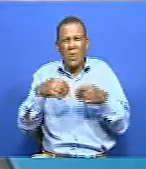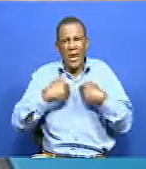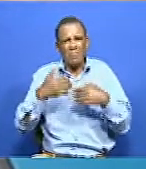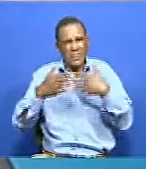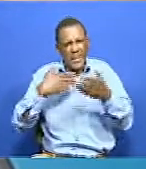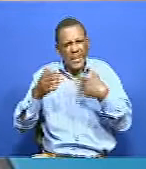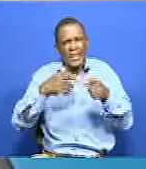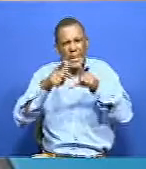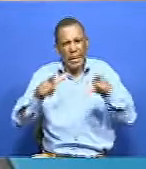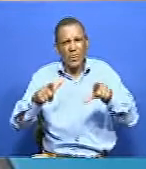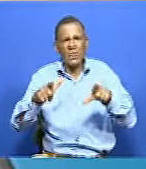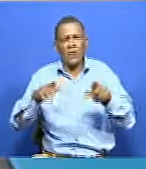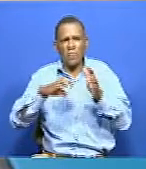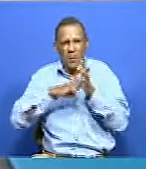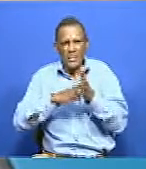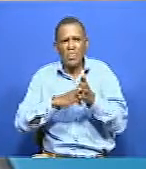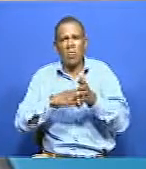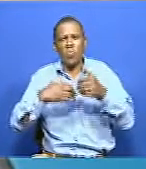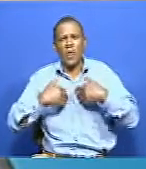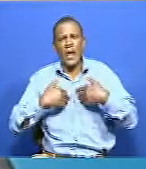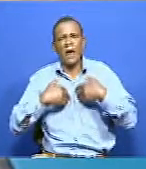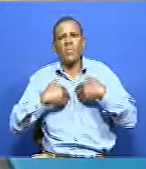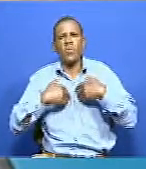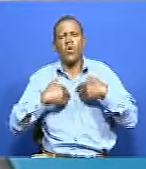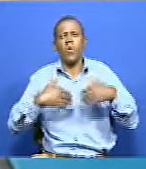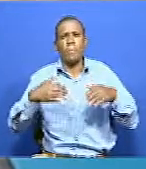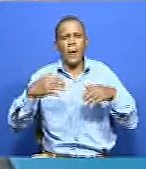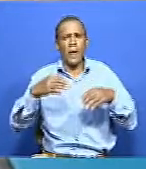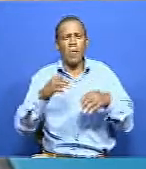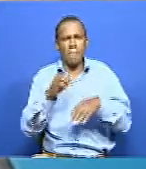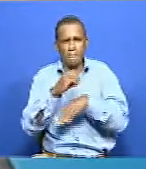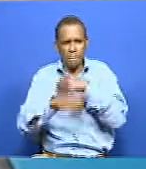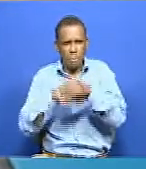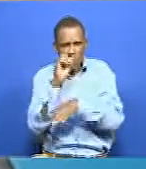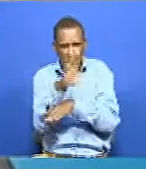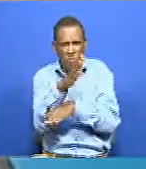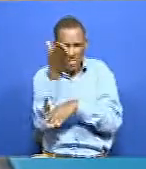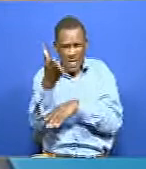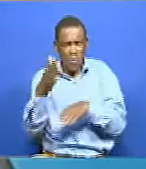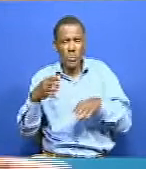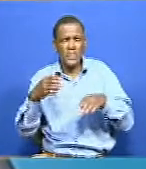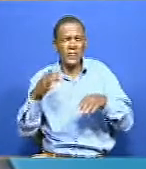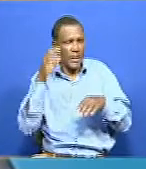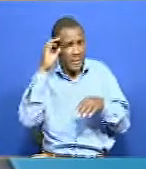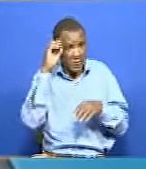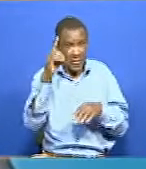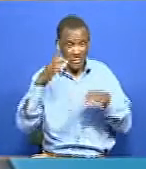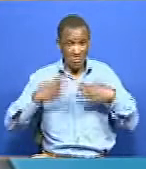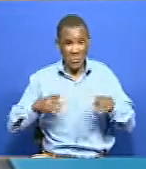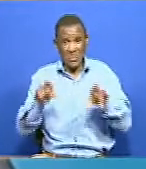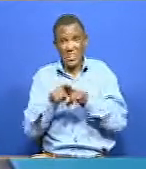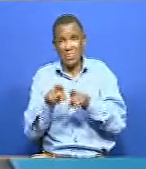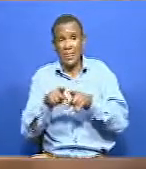movies, but movies that are not only entertaining, but they are also educating. And also we work with deaf learning institutions.